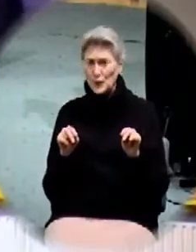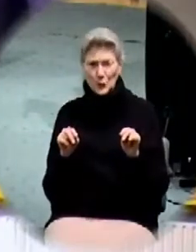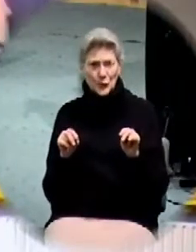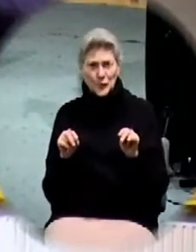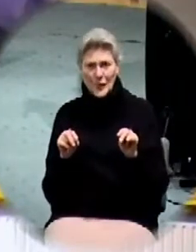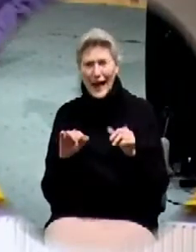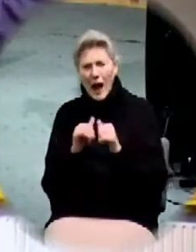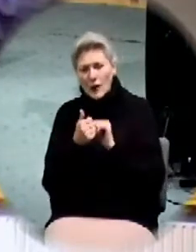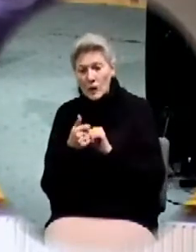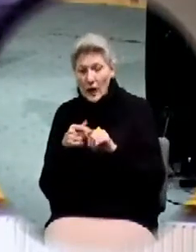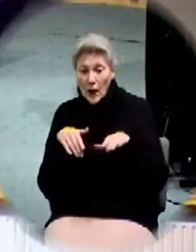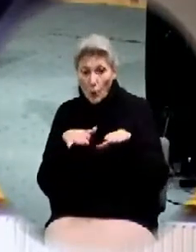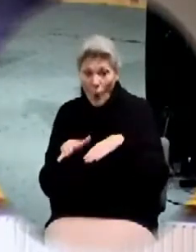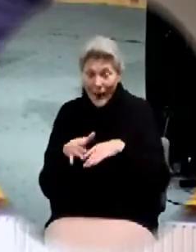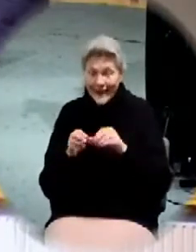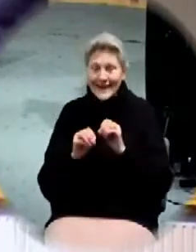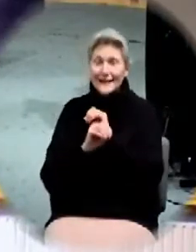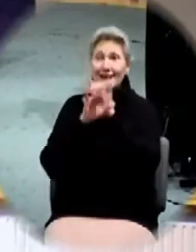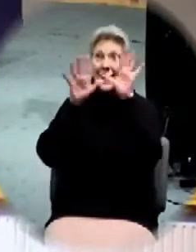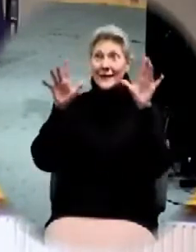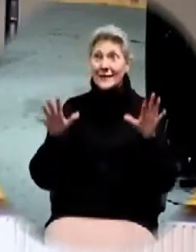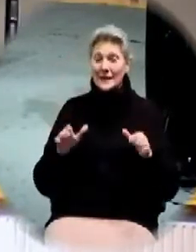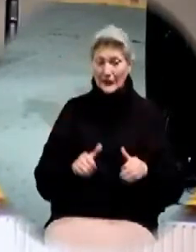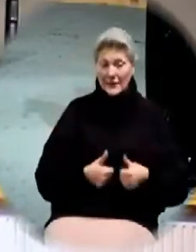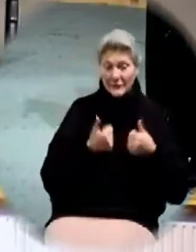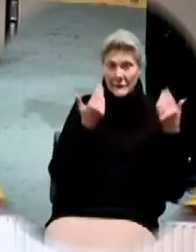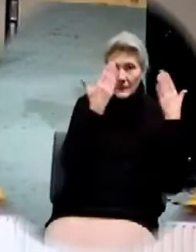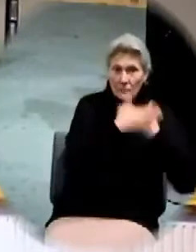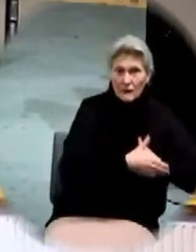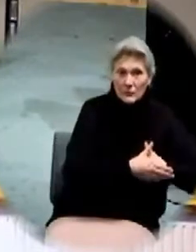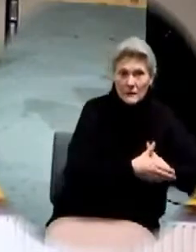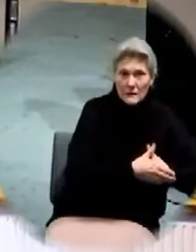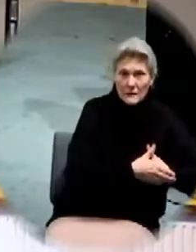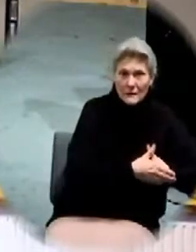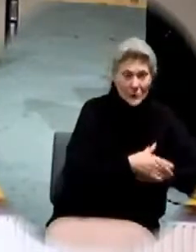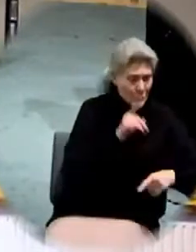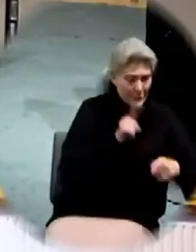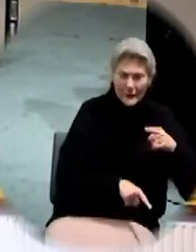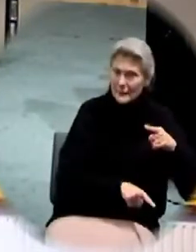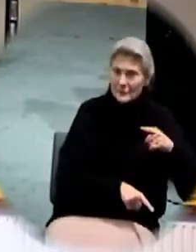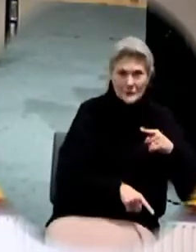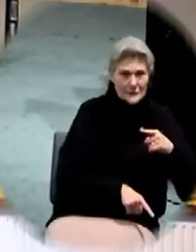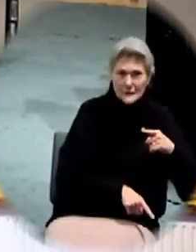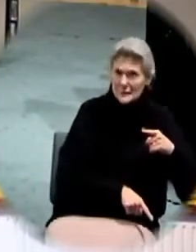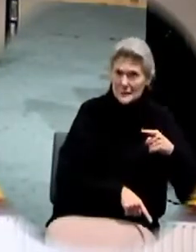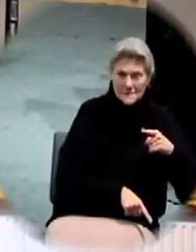so how can I walk in light and live in darkness you can't